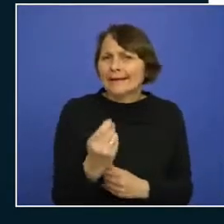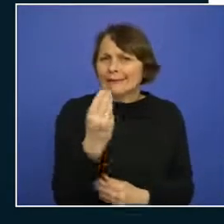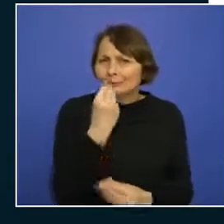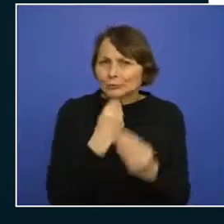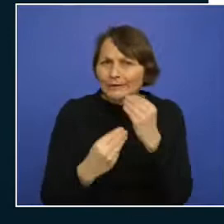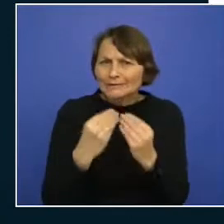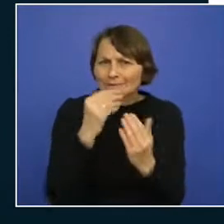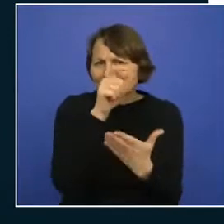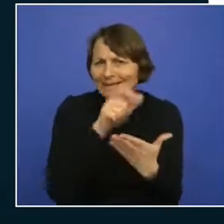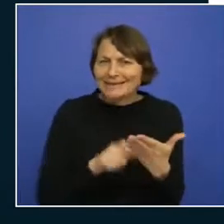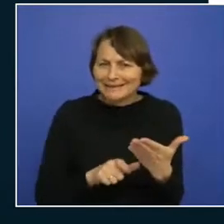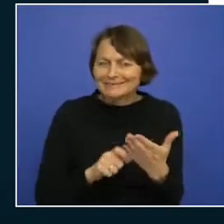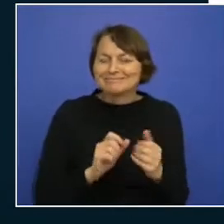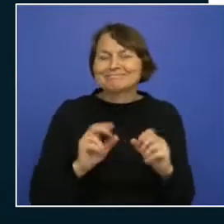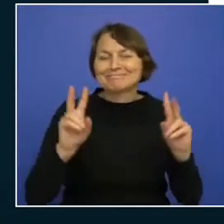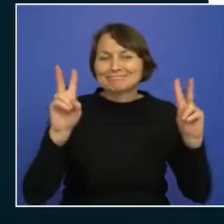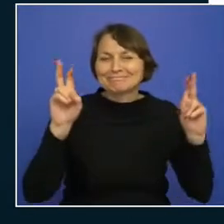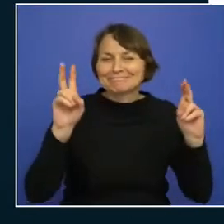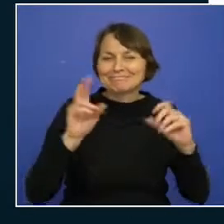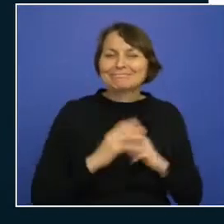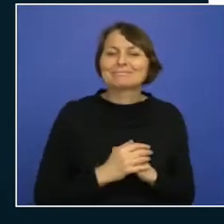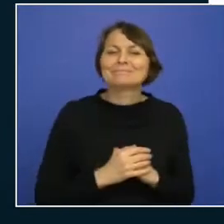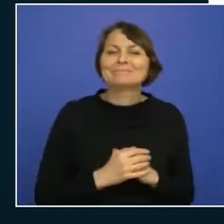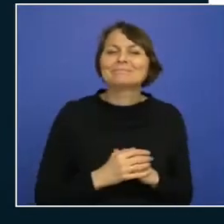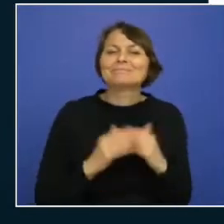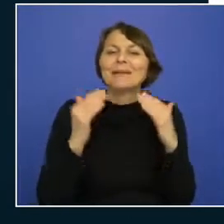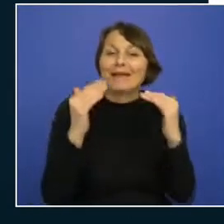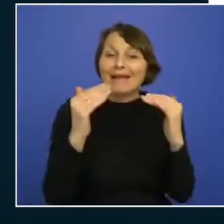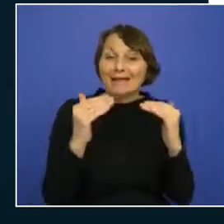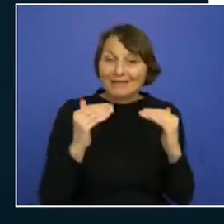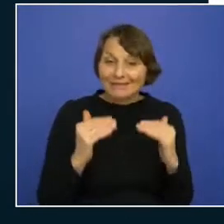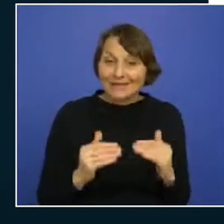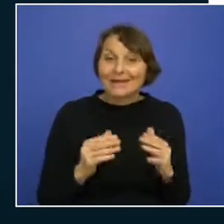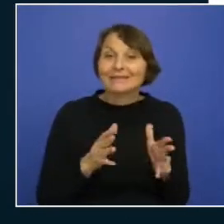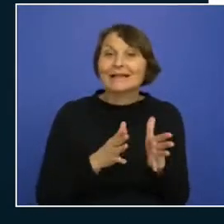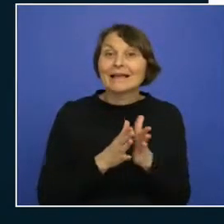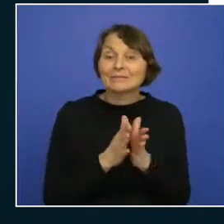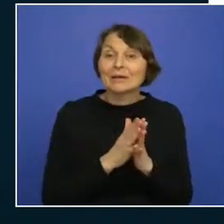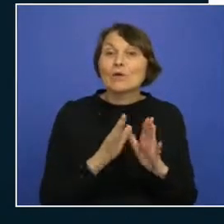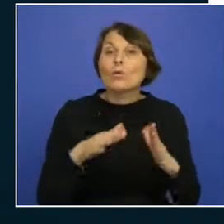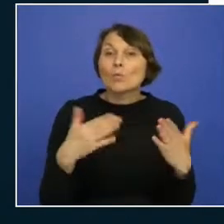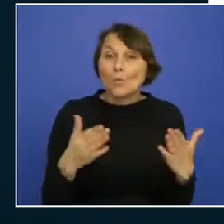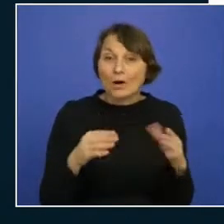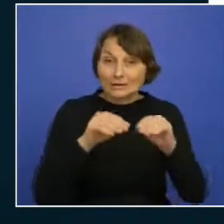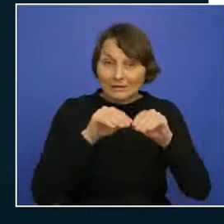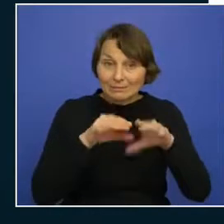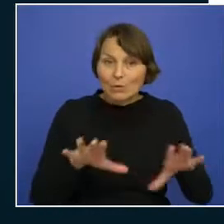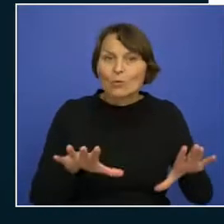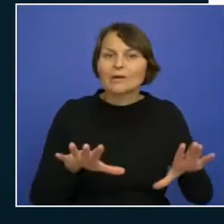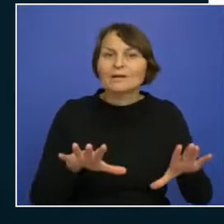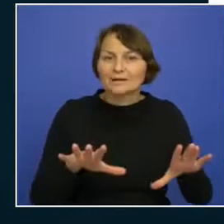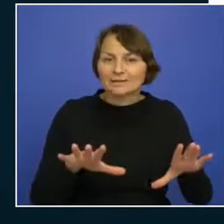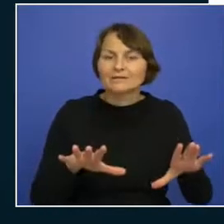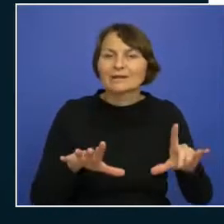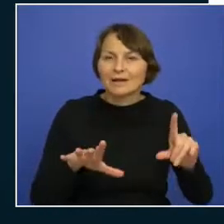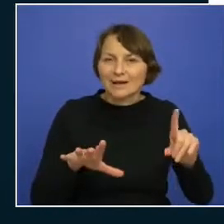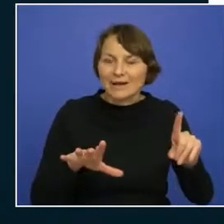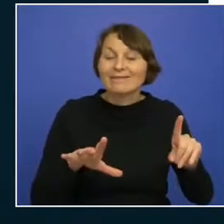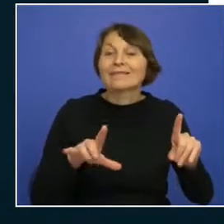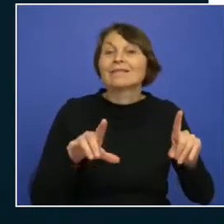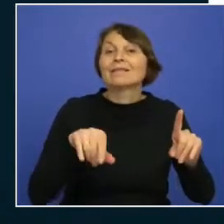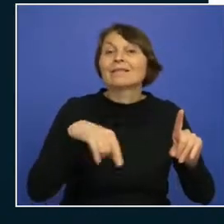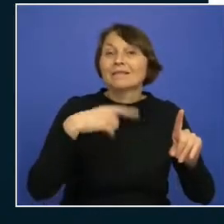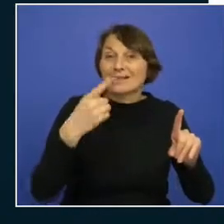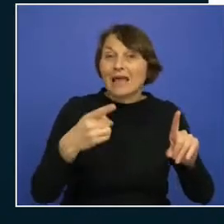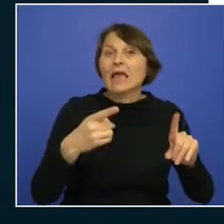like this one an explanation of what we're deploying and eventually we're baking